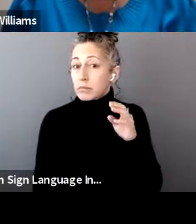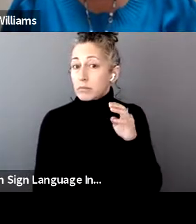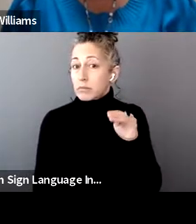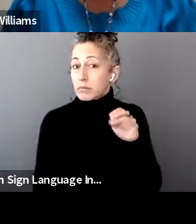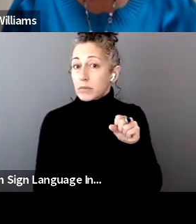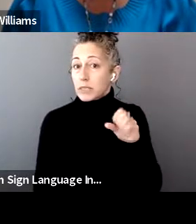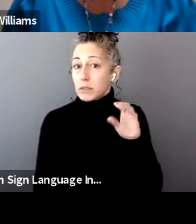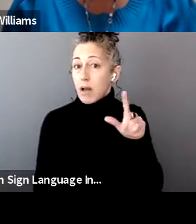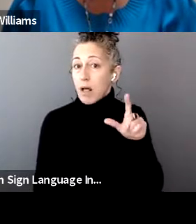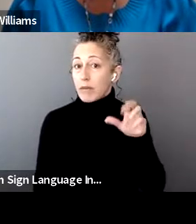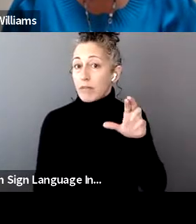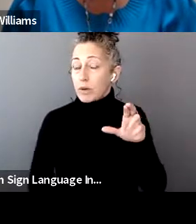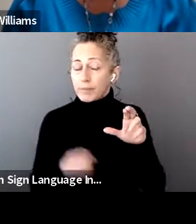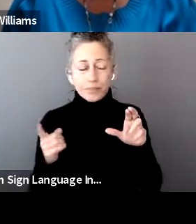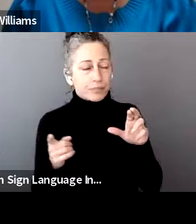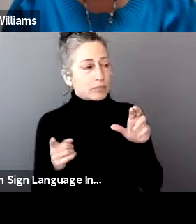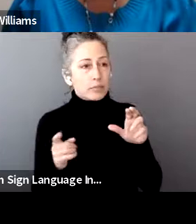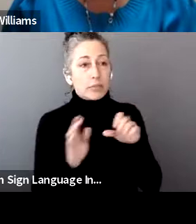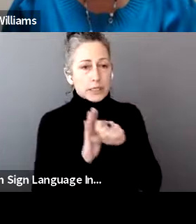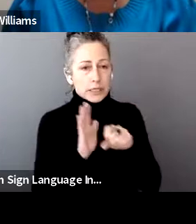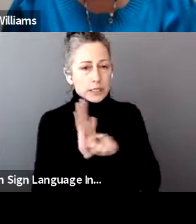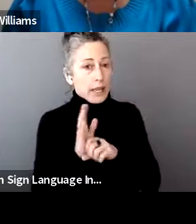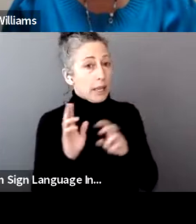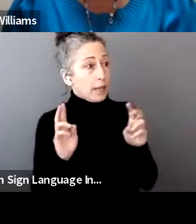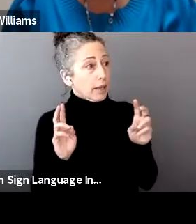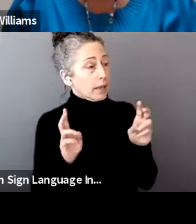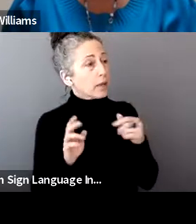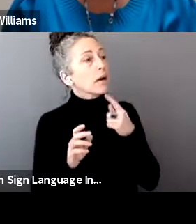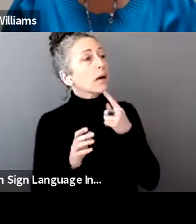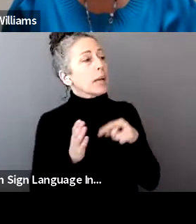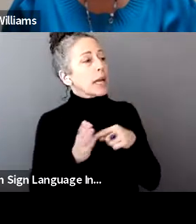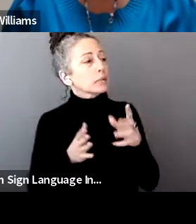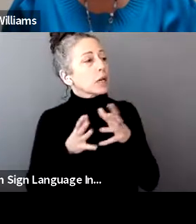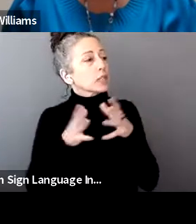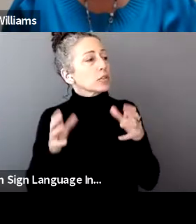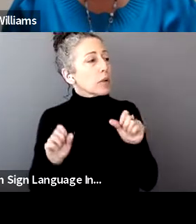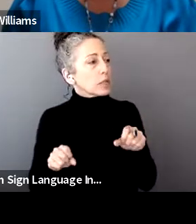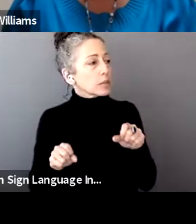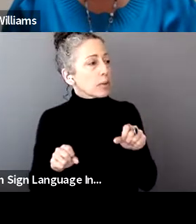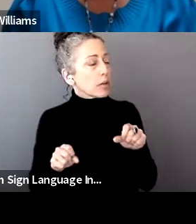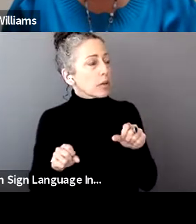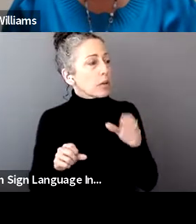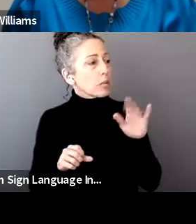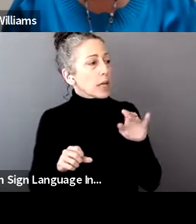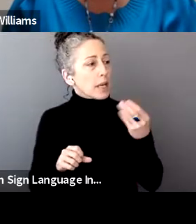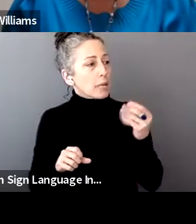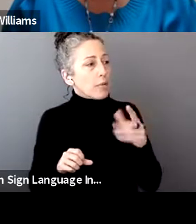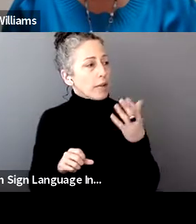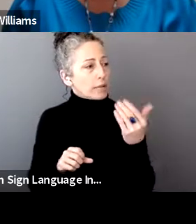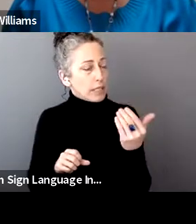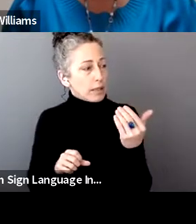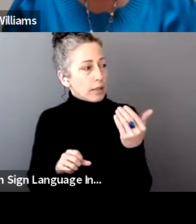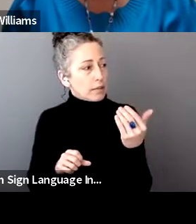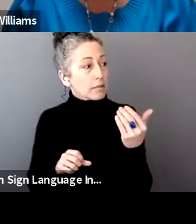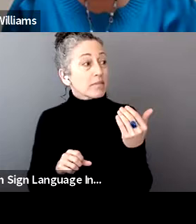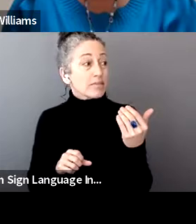Well, we're like everybody else. We'd like for you to get as much paid as you can by April 15th. Anything not paid by then will be subject to a